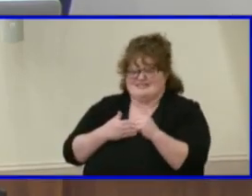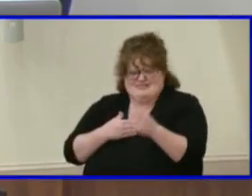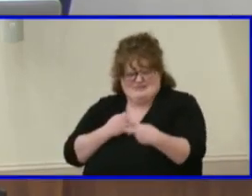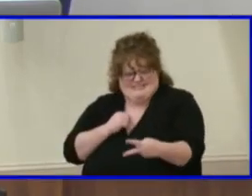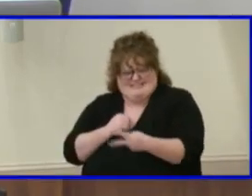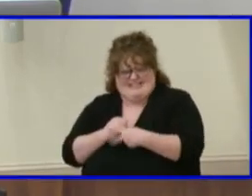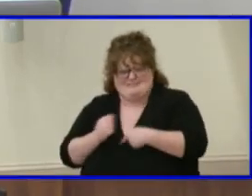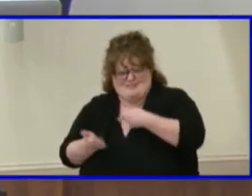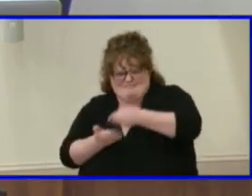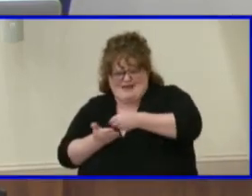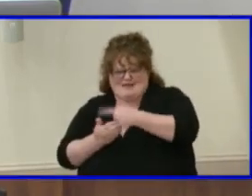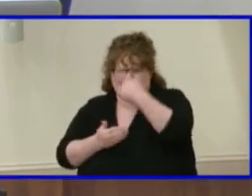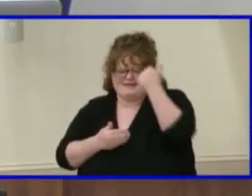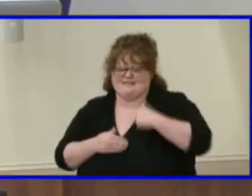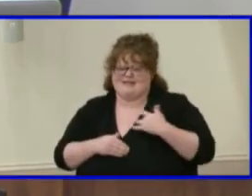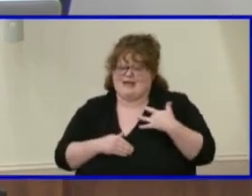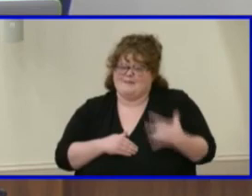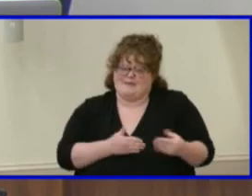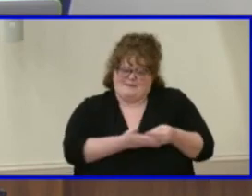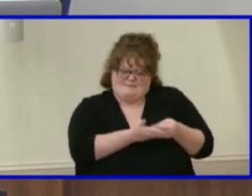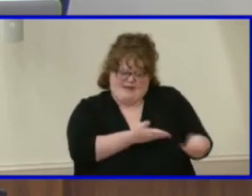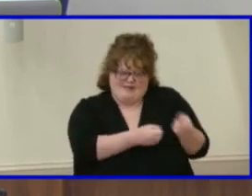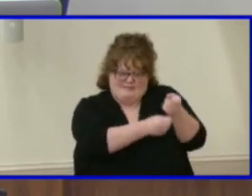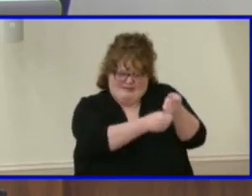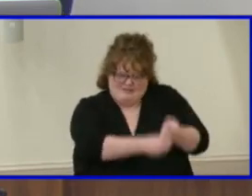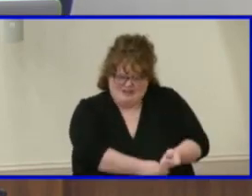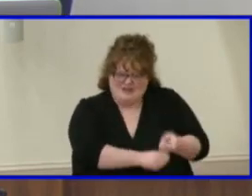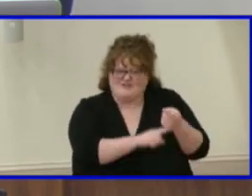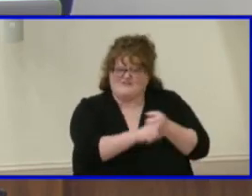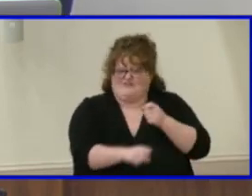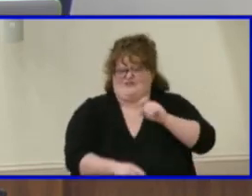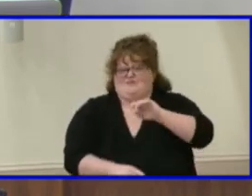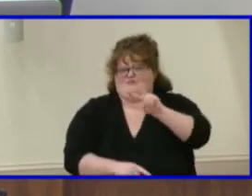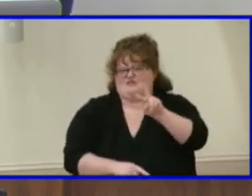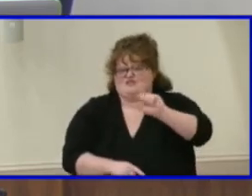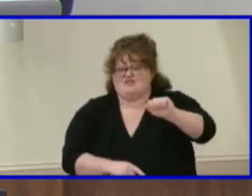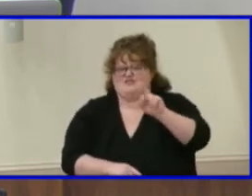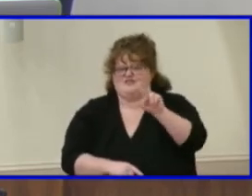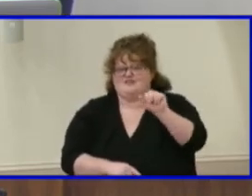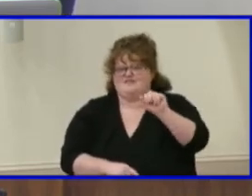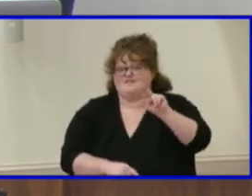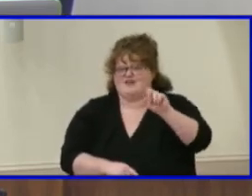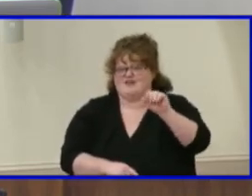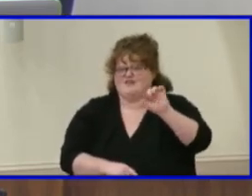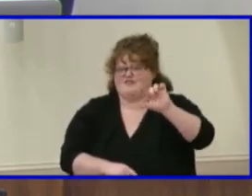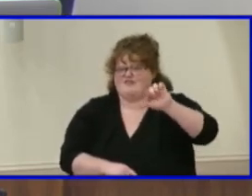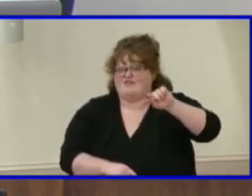I purchased them from Virginia Randolph every year. So I'm so happy that I get a pancetta for free.